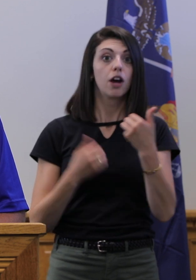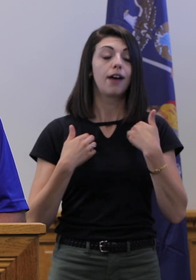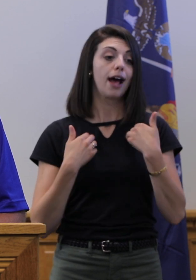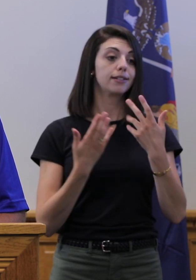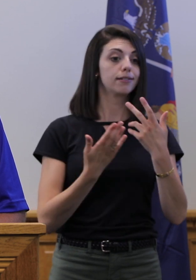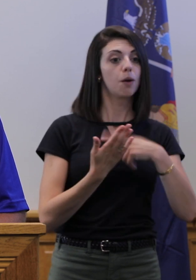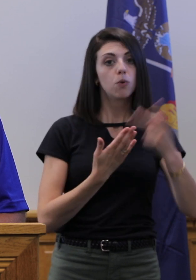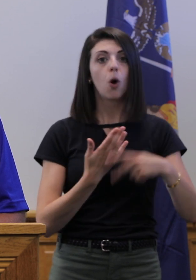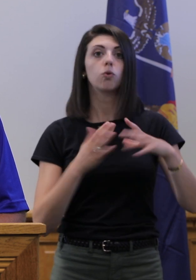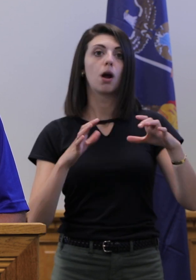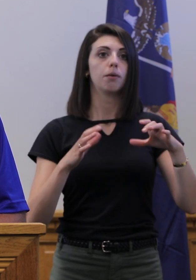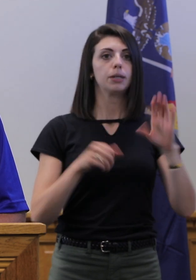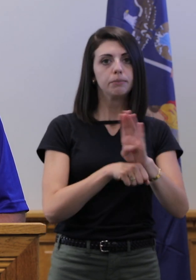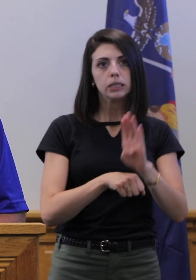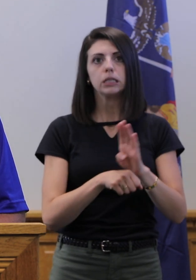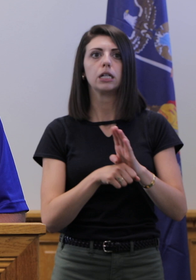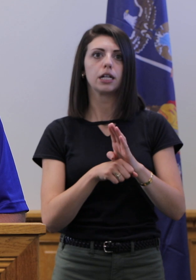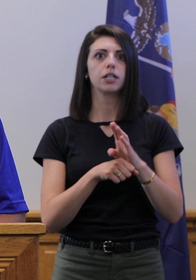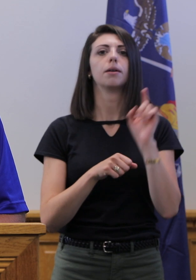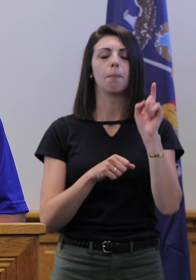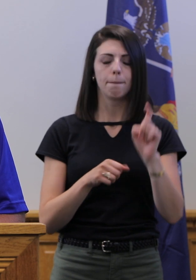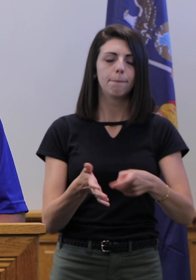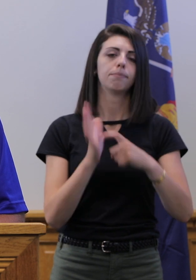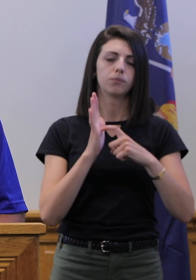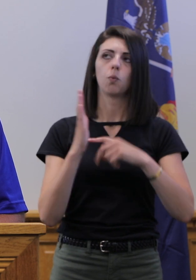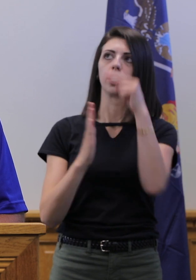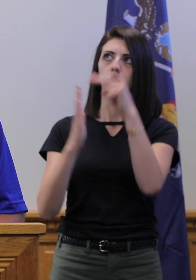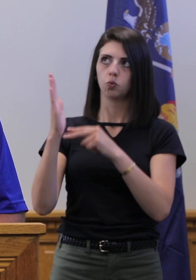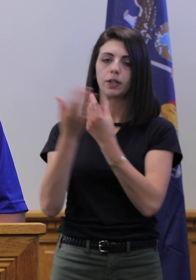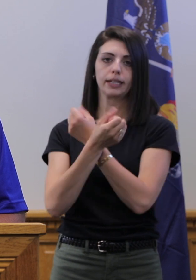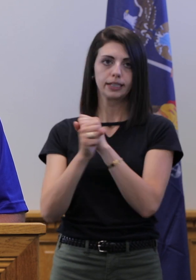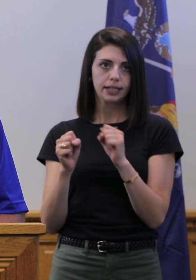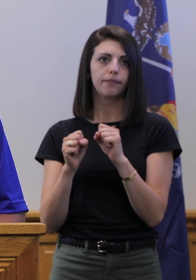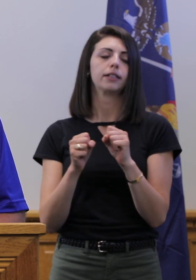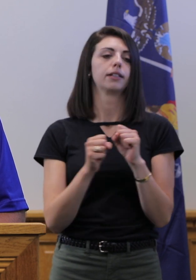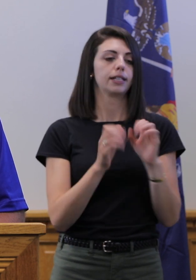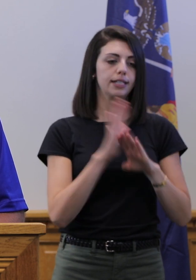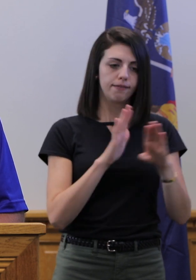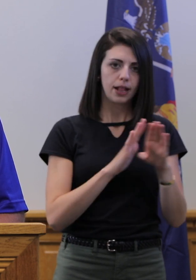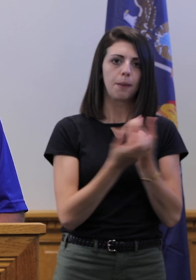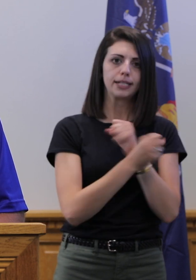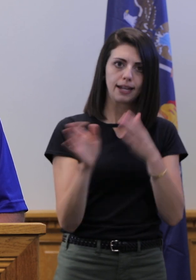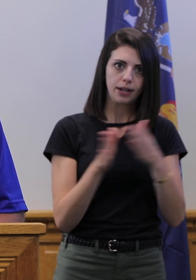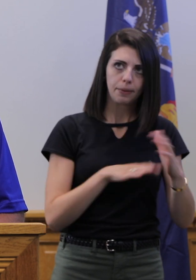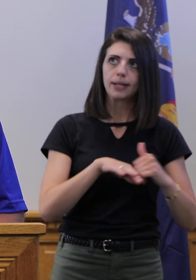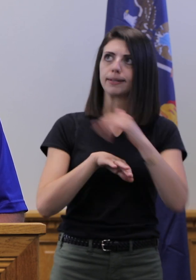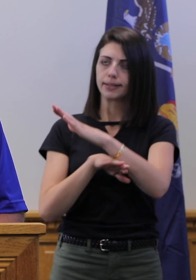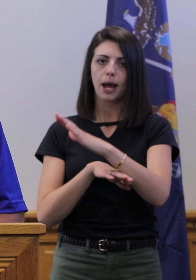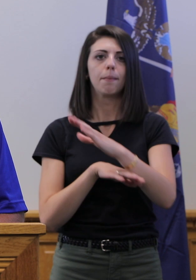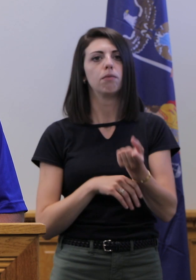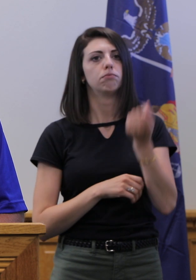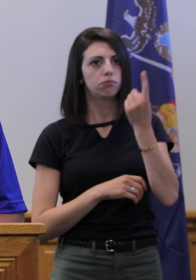develop a safety plan, and attest that they can accept the guidelines before they can reopen. Our County Health Department team